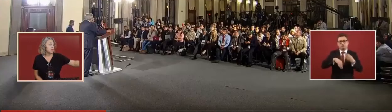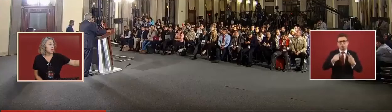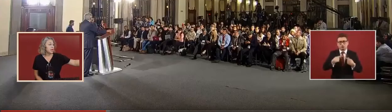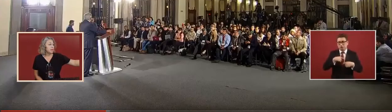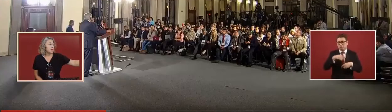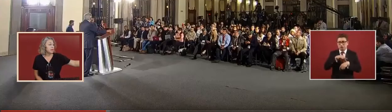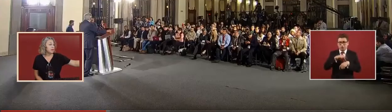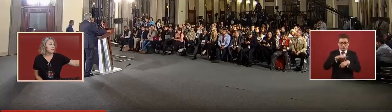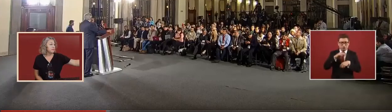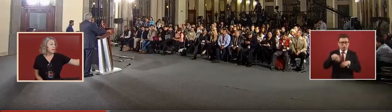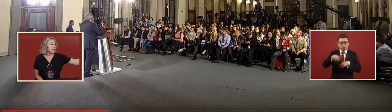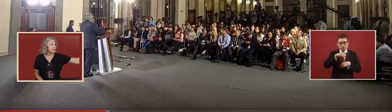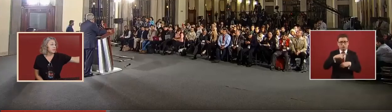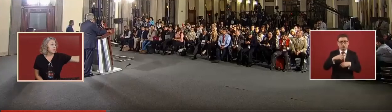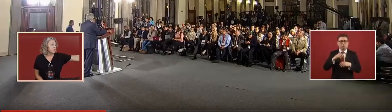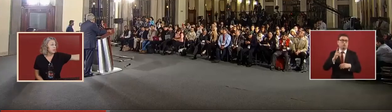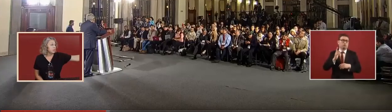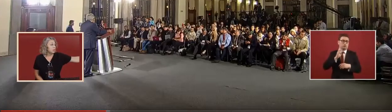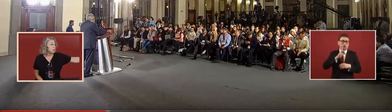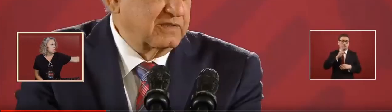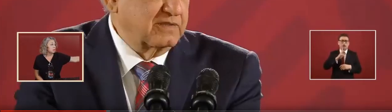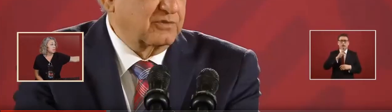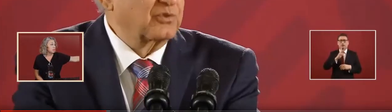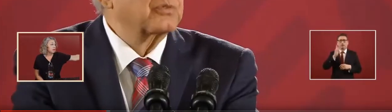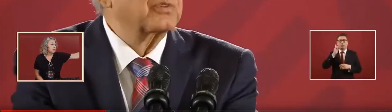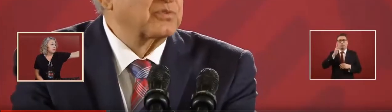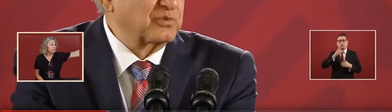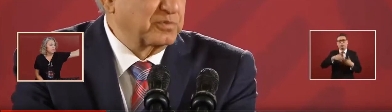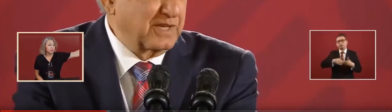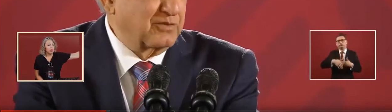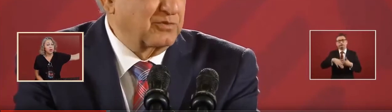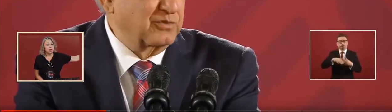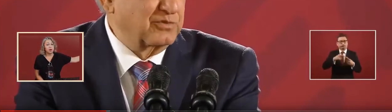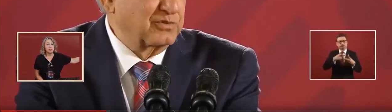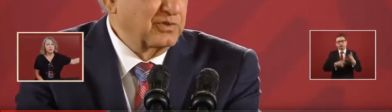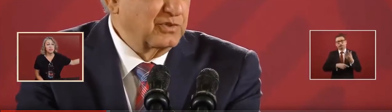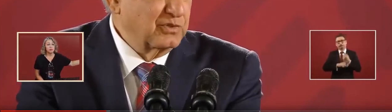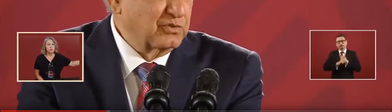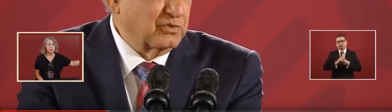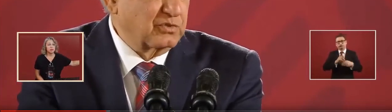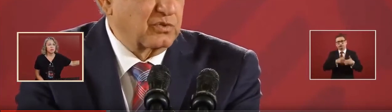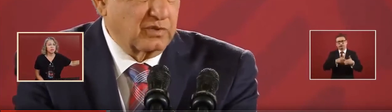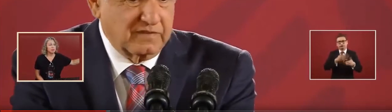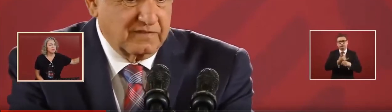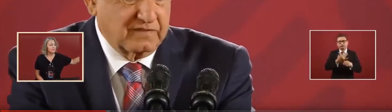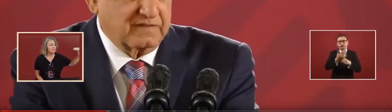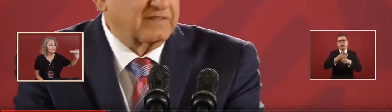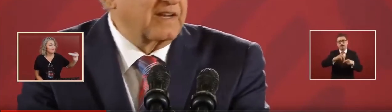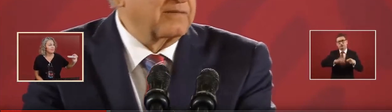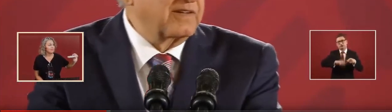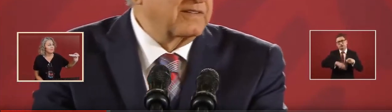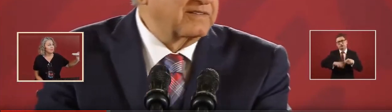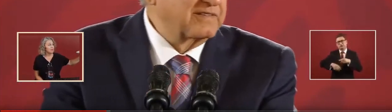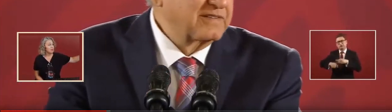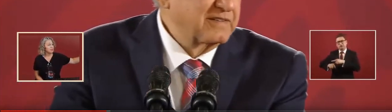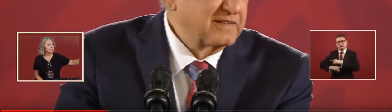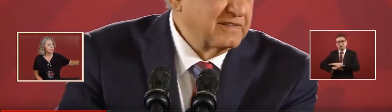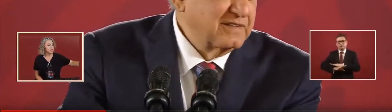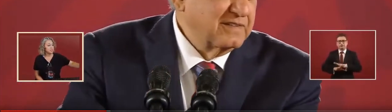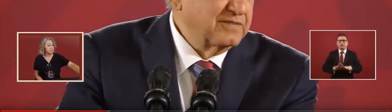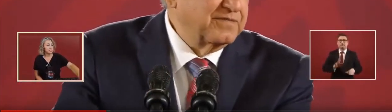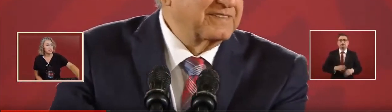we will resolve all these obstacles, all these stumbling blocks,